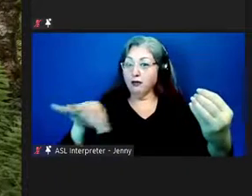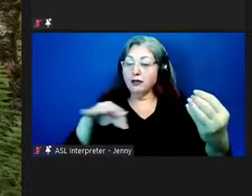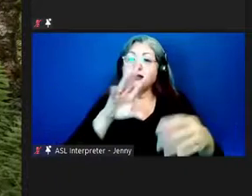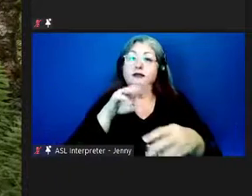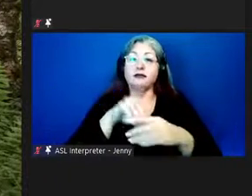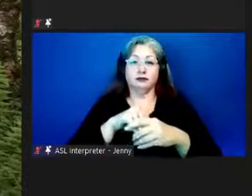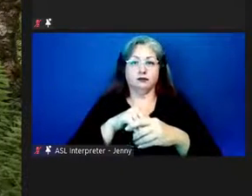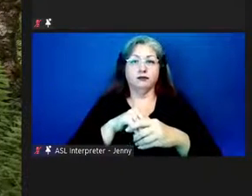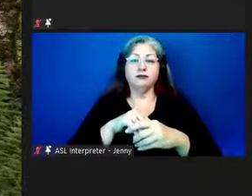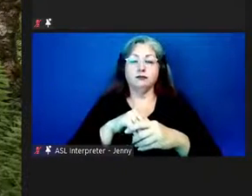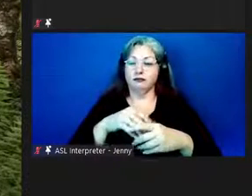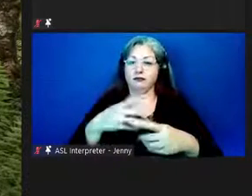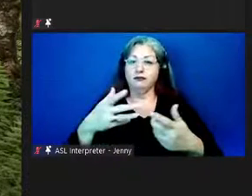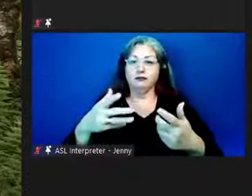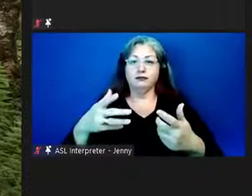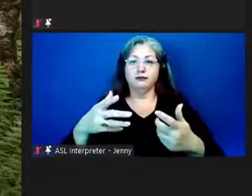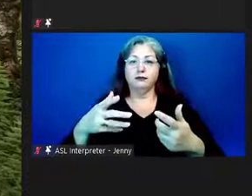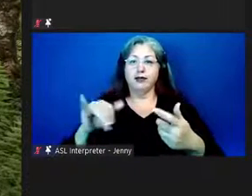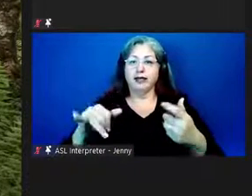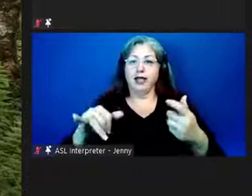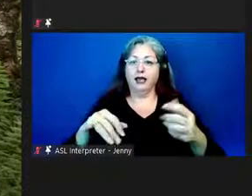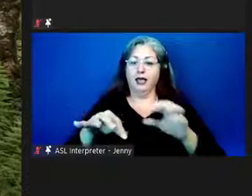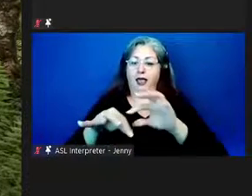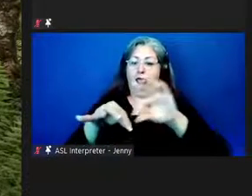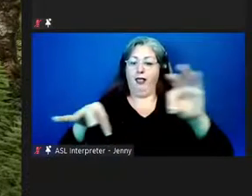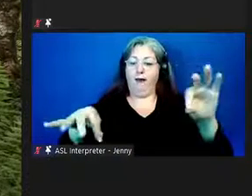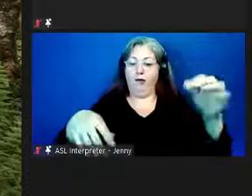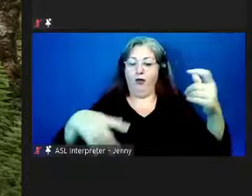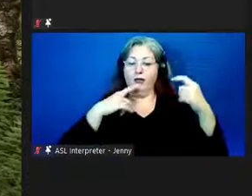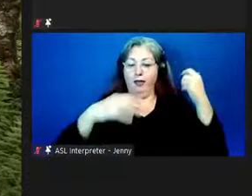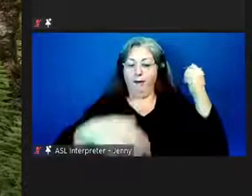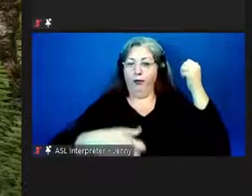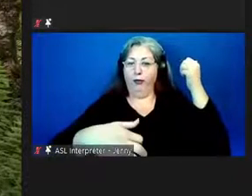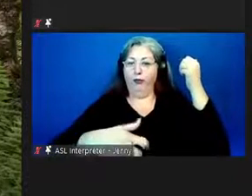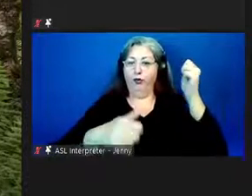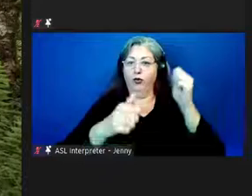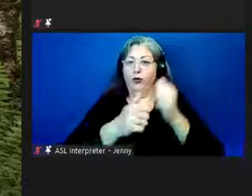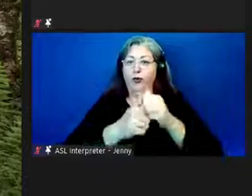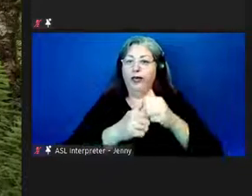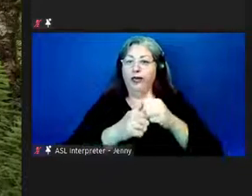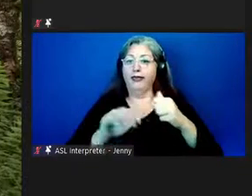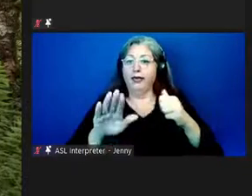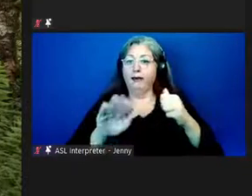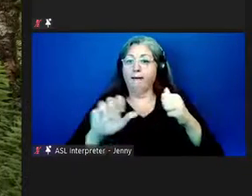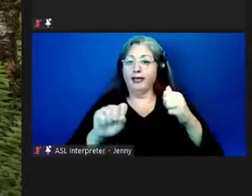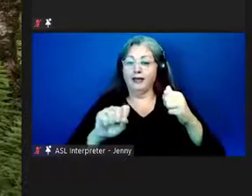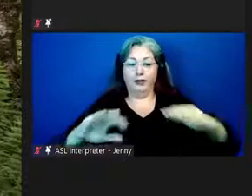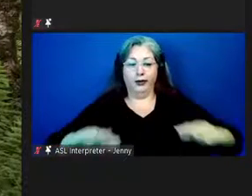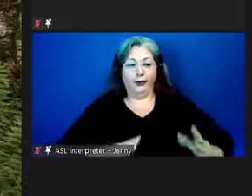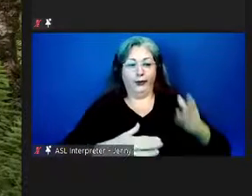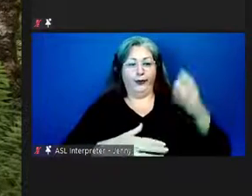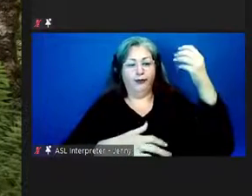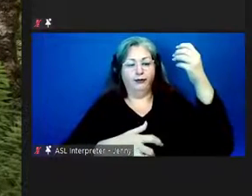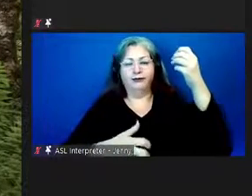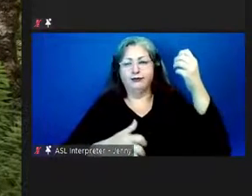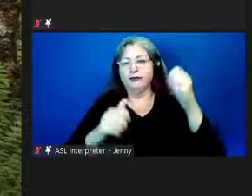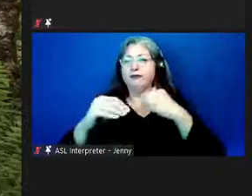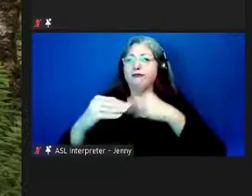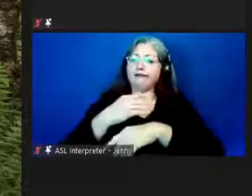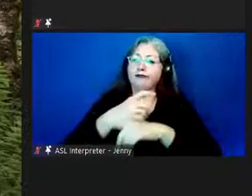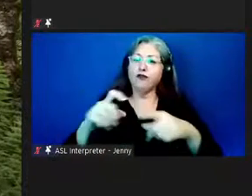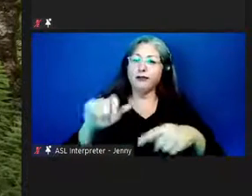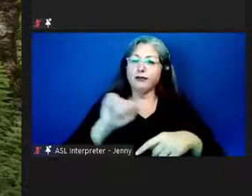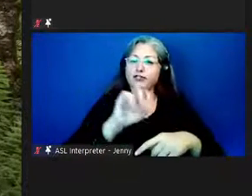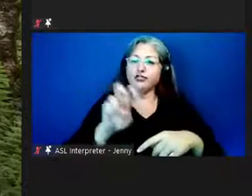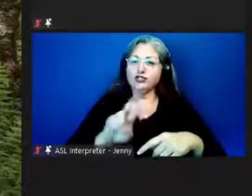uh made the the the bow on the base we made a standout bass with jazz music influence etc and the